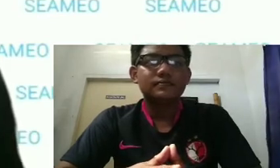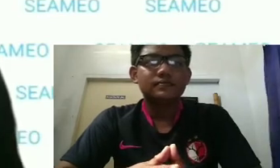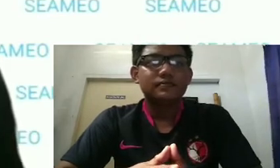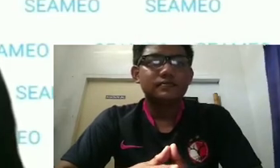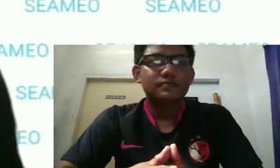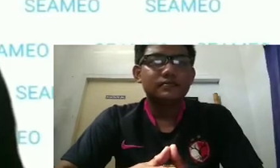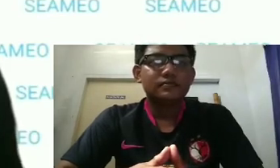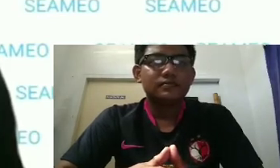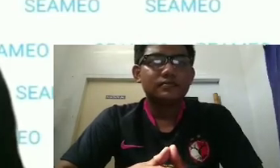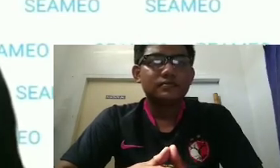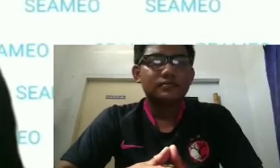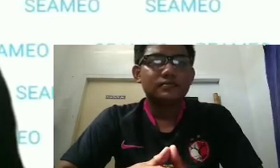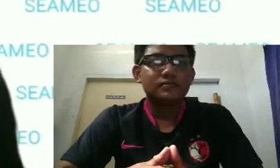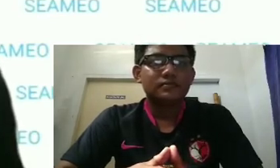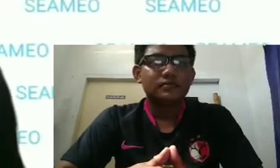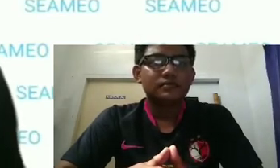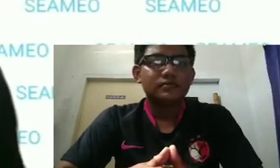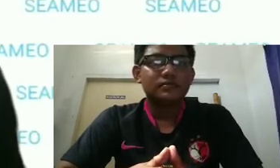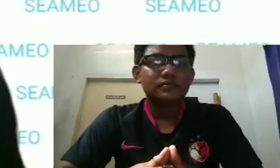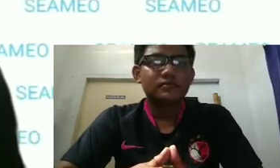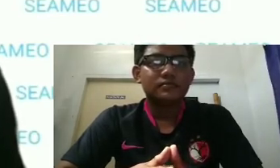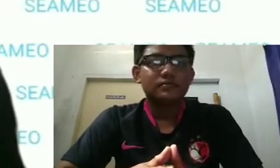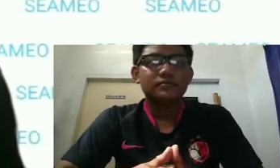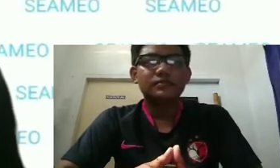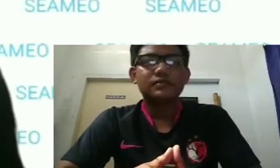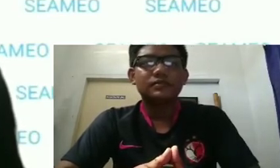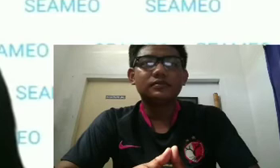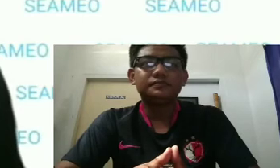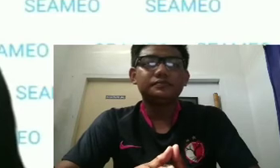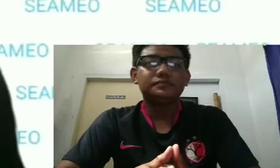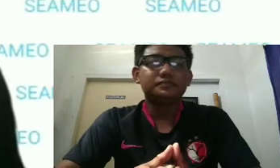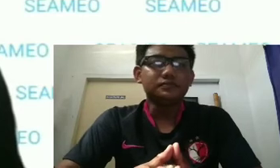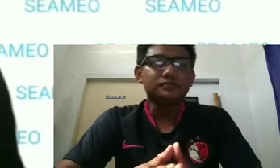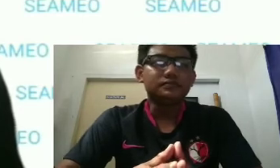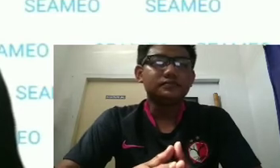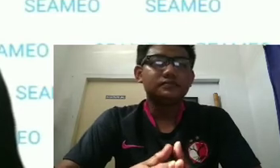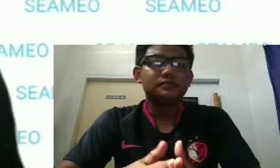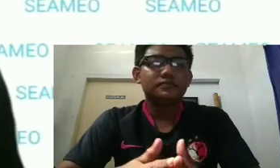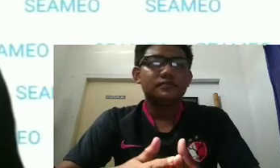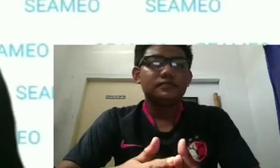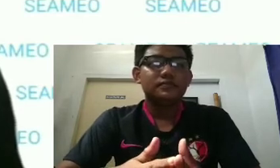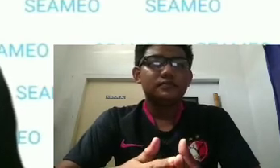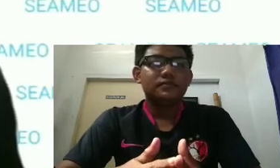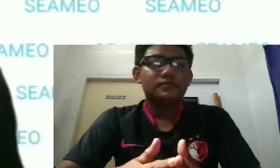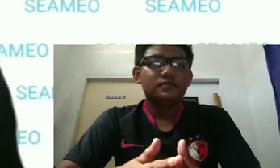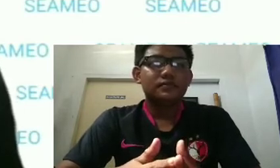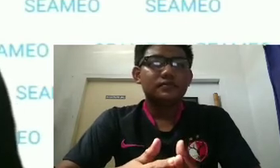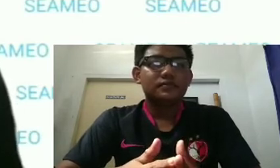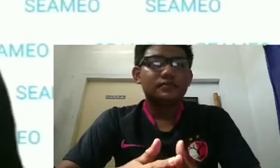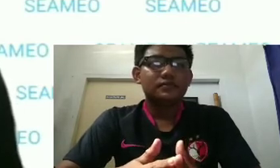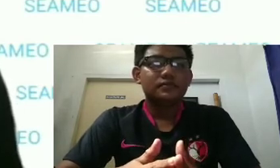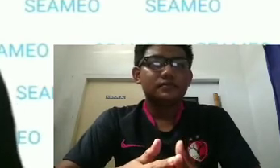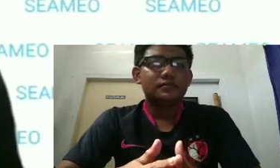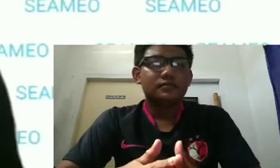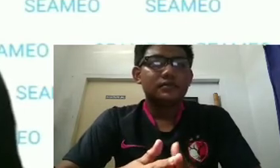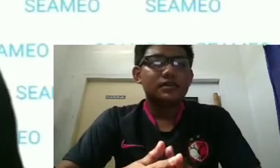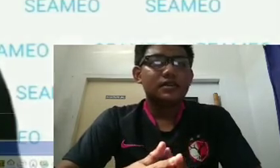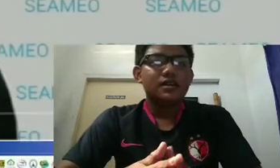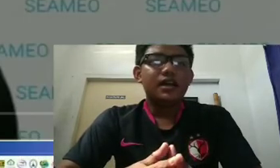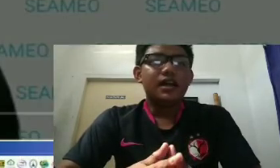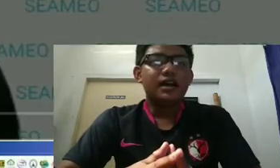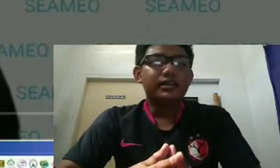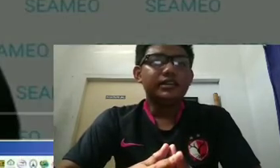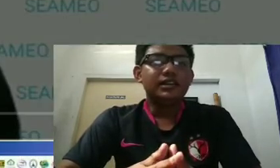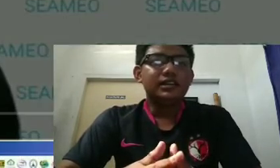Transformation and Innovation in the Post-COVID-19 Pandemic for Teachers and Students. Most